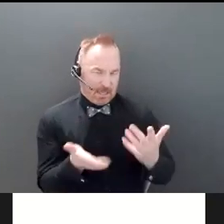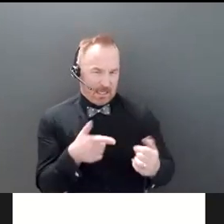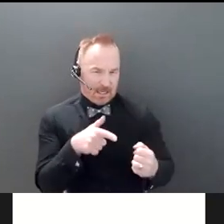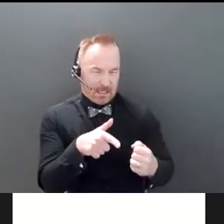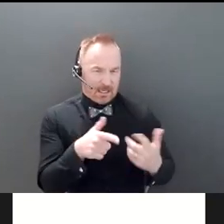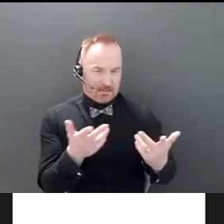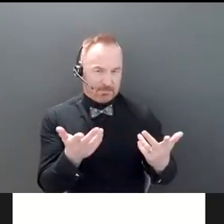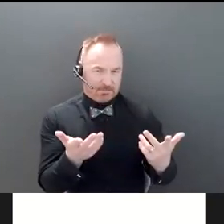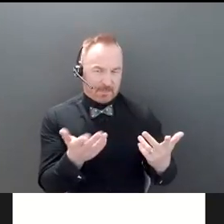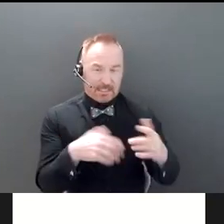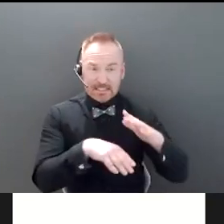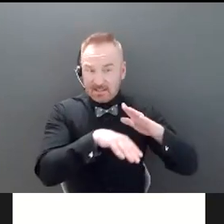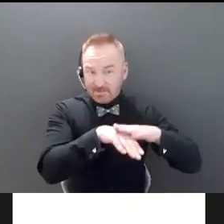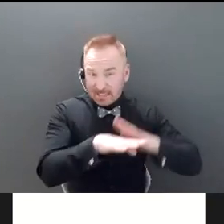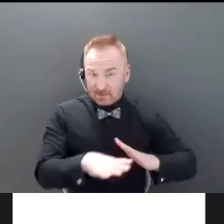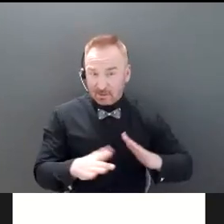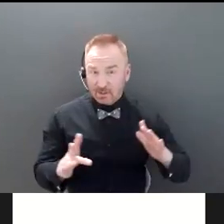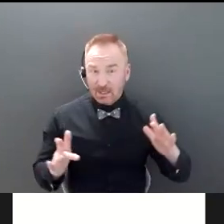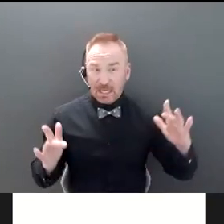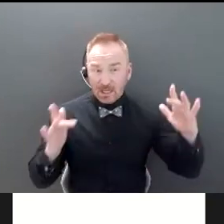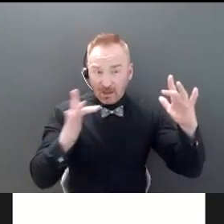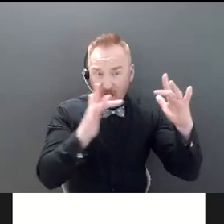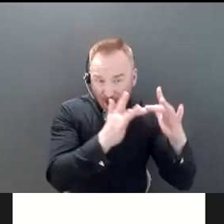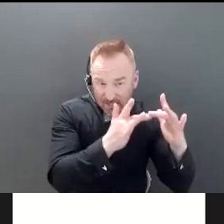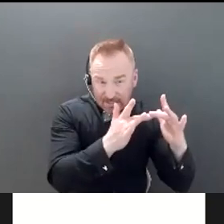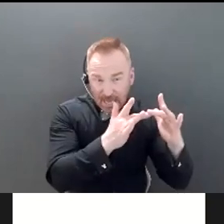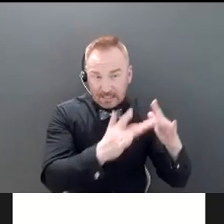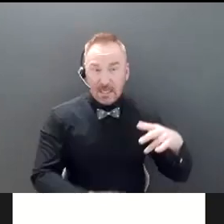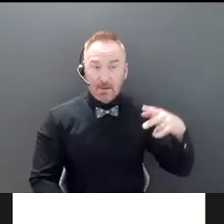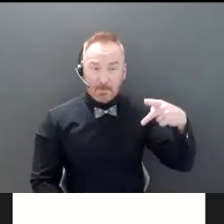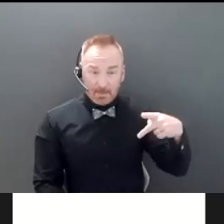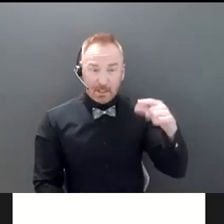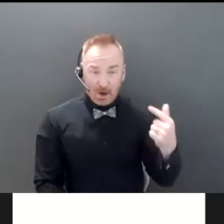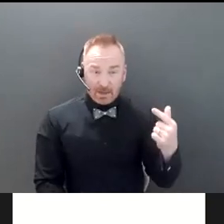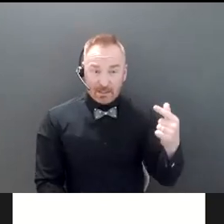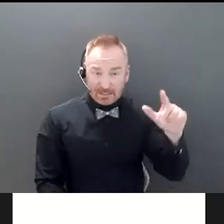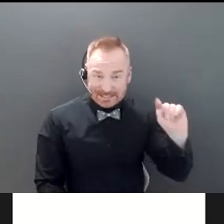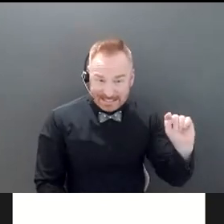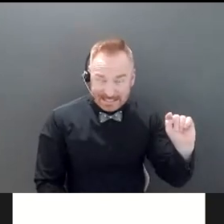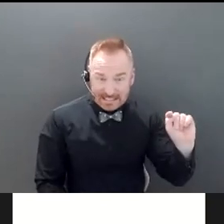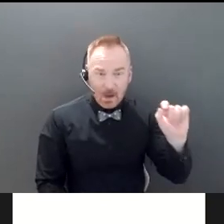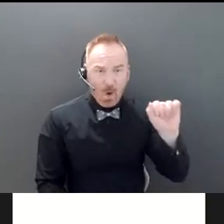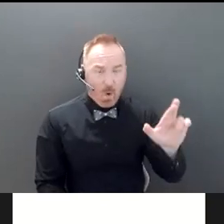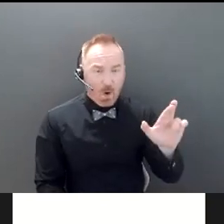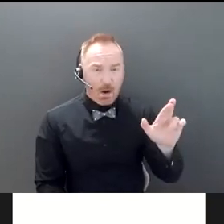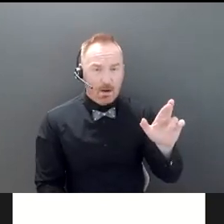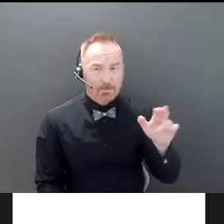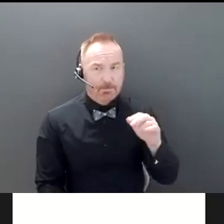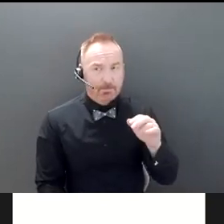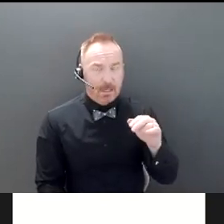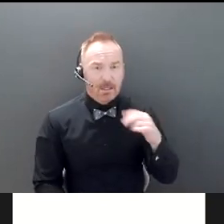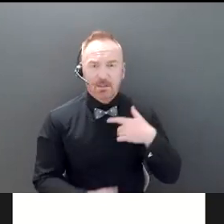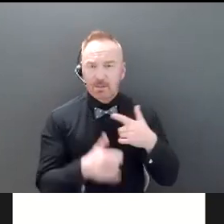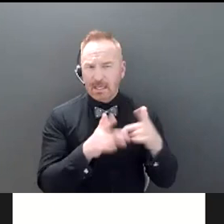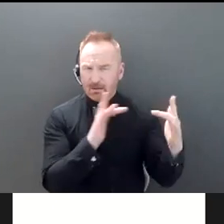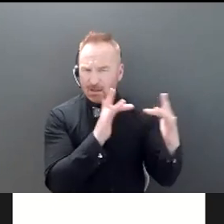does the advisor contact the Public Guardian Trustee themselves if they suspect something? Or do they have to contact the trusted contact